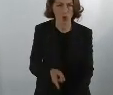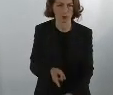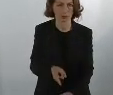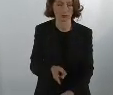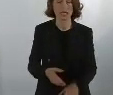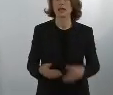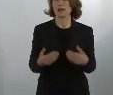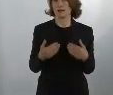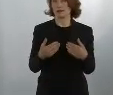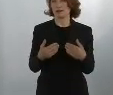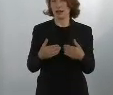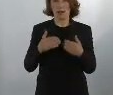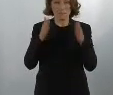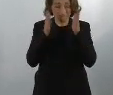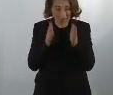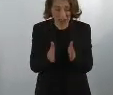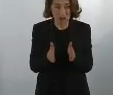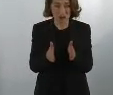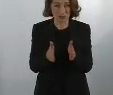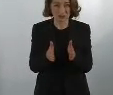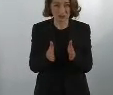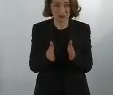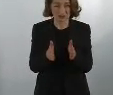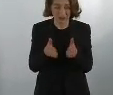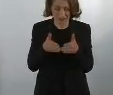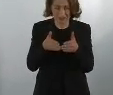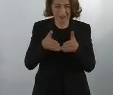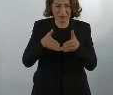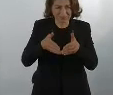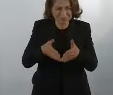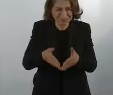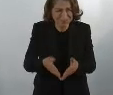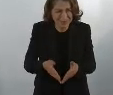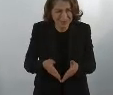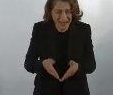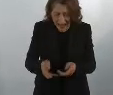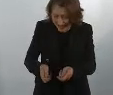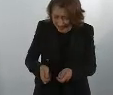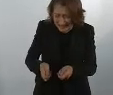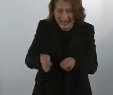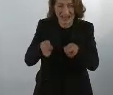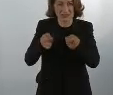goals that you consider right. And I think rescuing people from